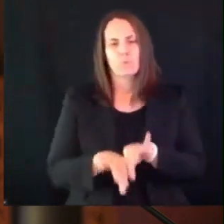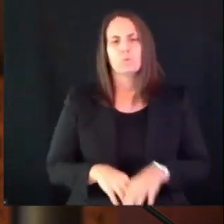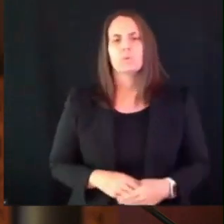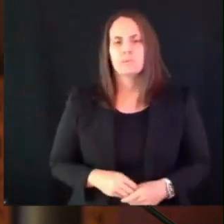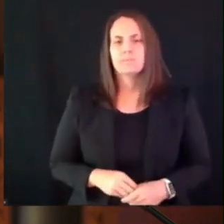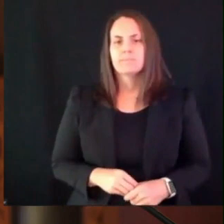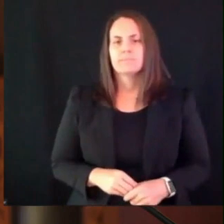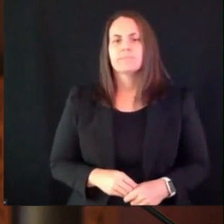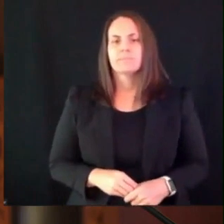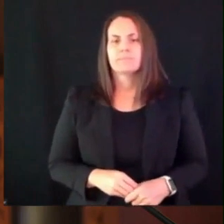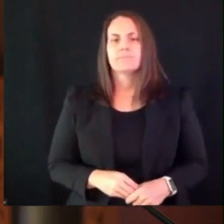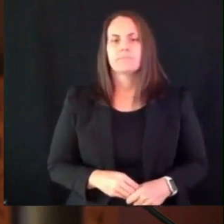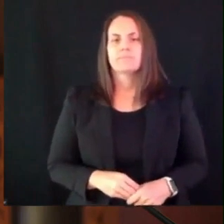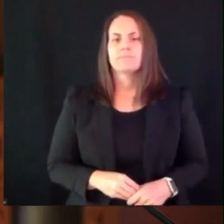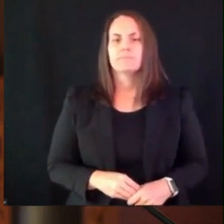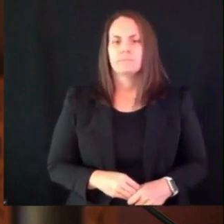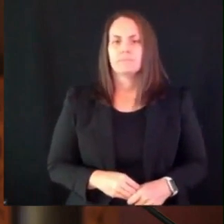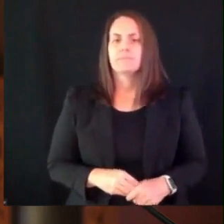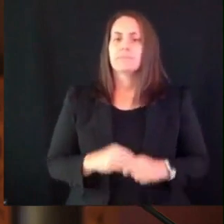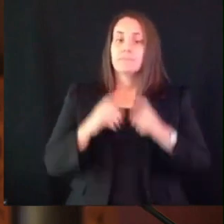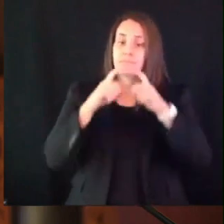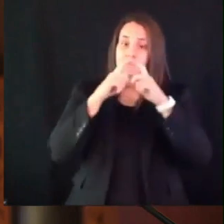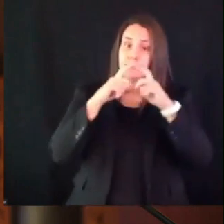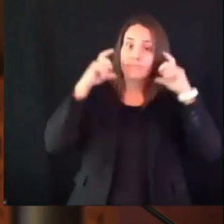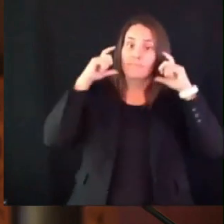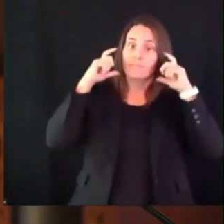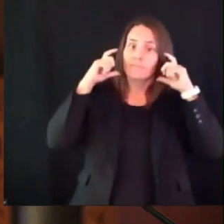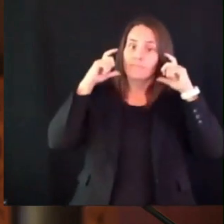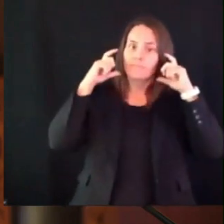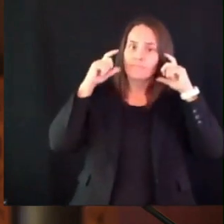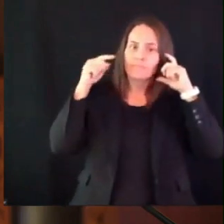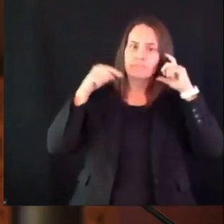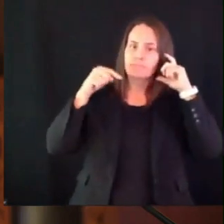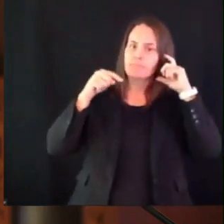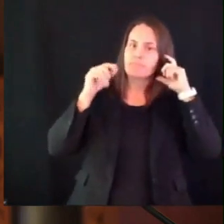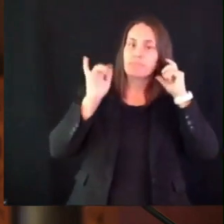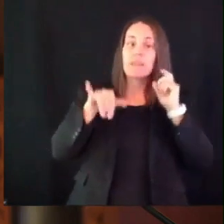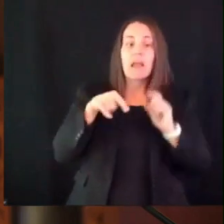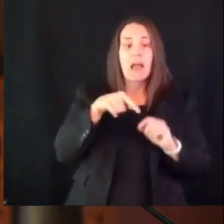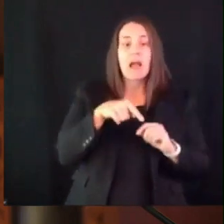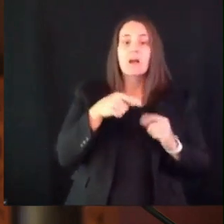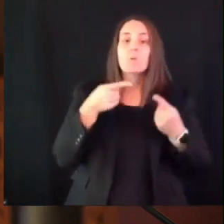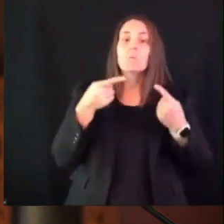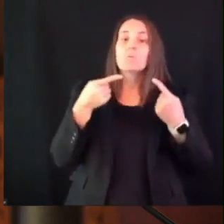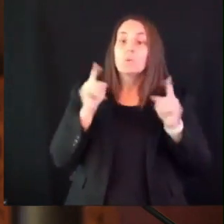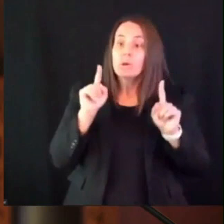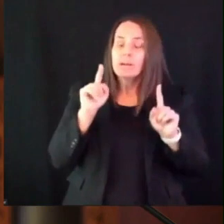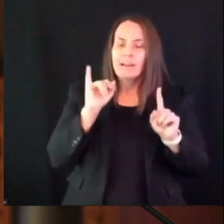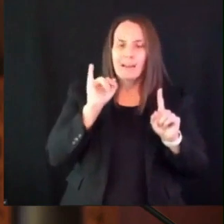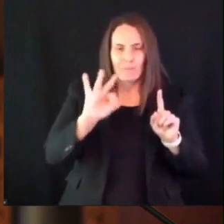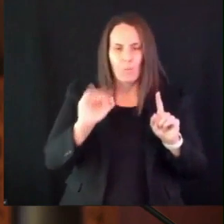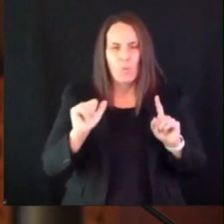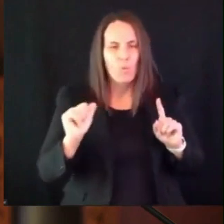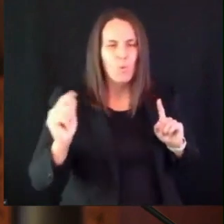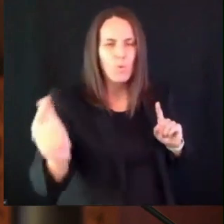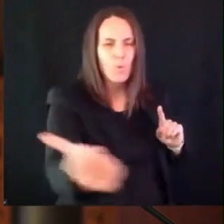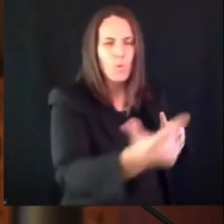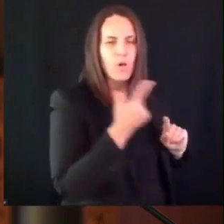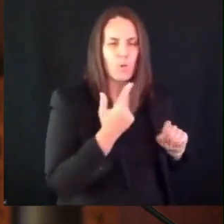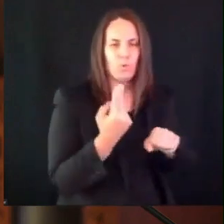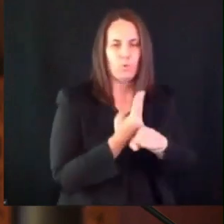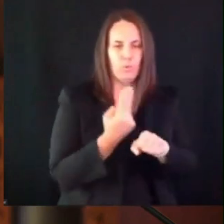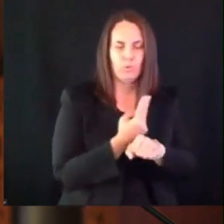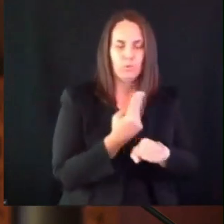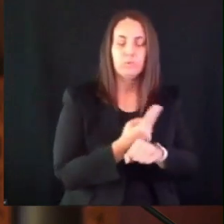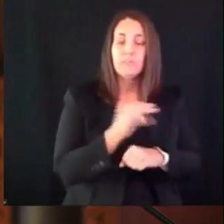frequently if you have symptoms or have been exposed to covid19 please get tested call your health care provider